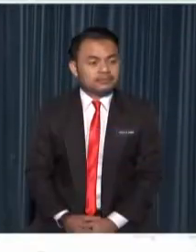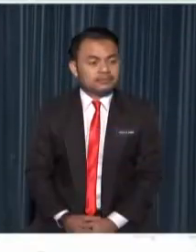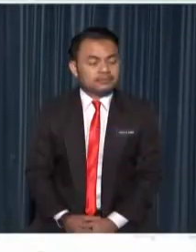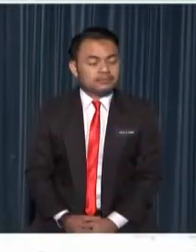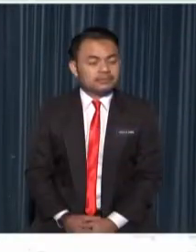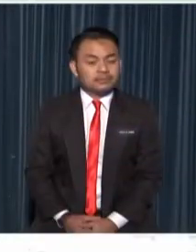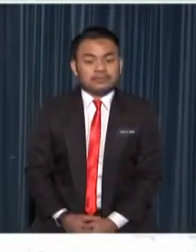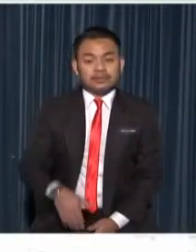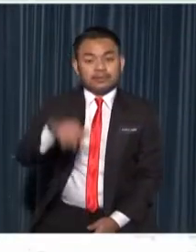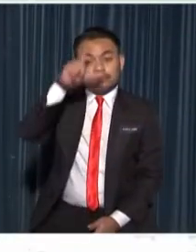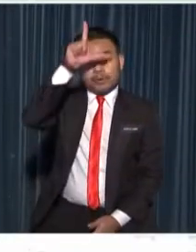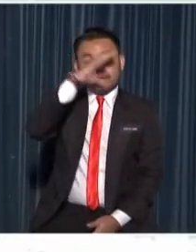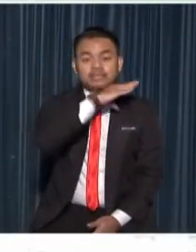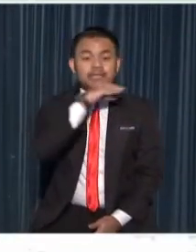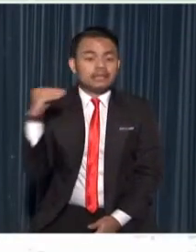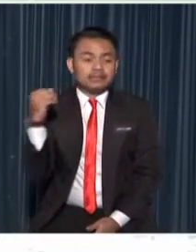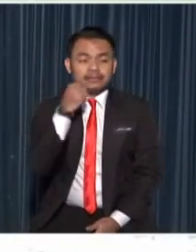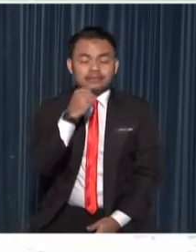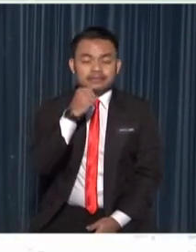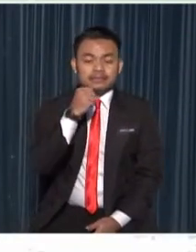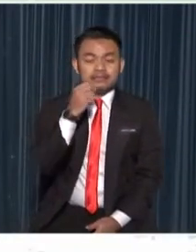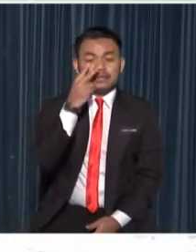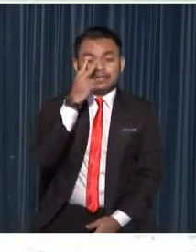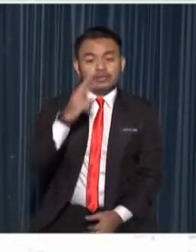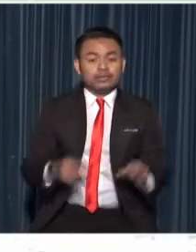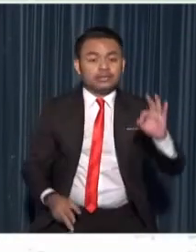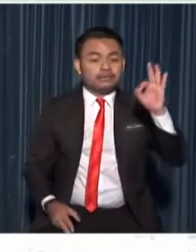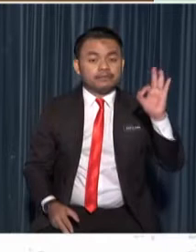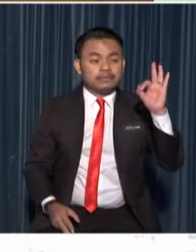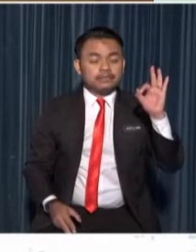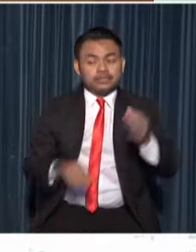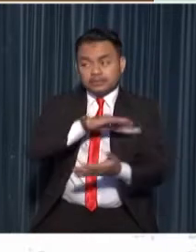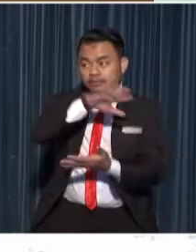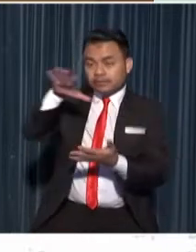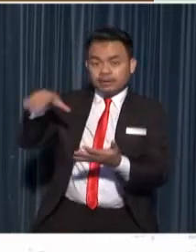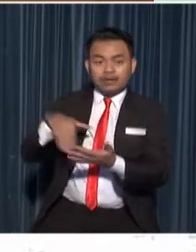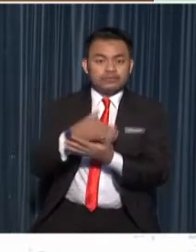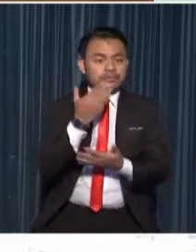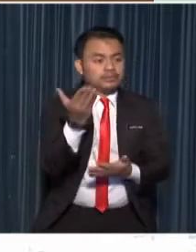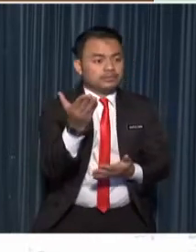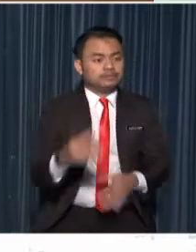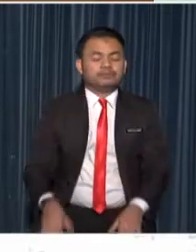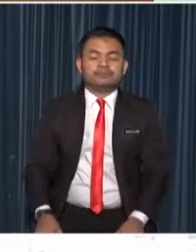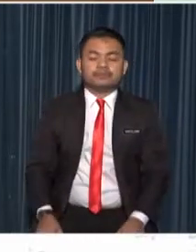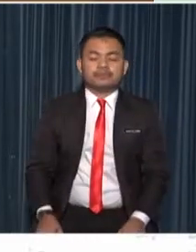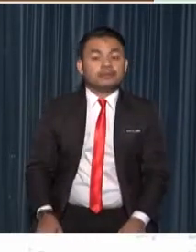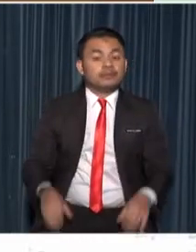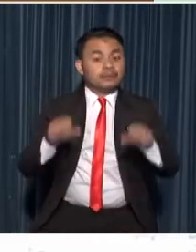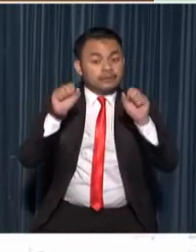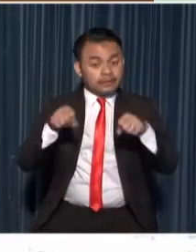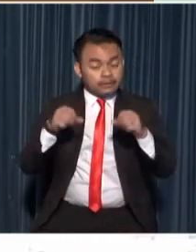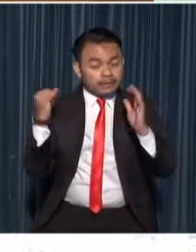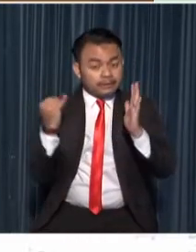boys boys and girls look at their furniture around you can you identify